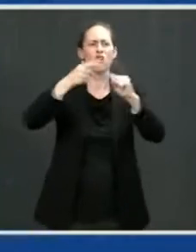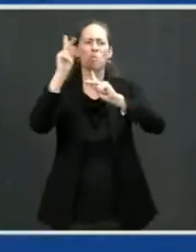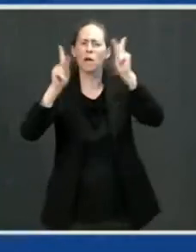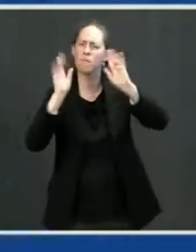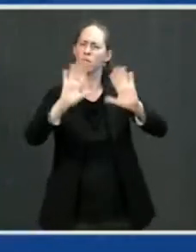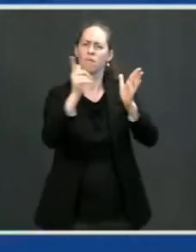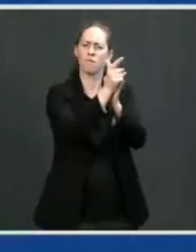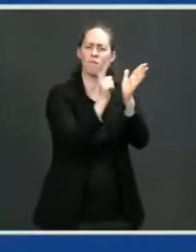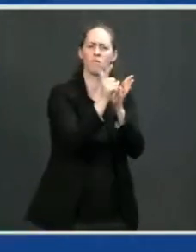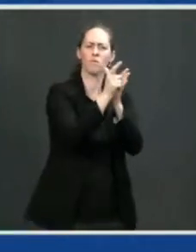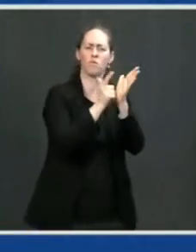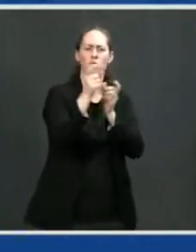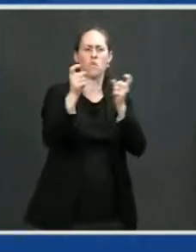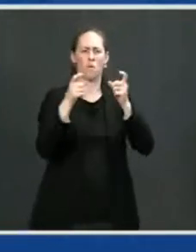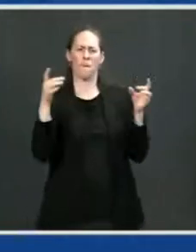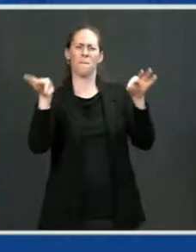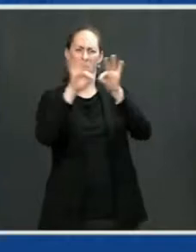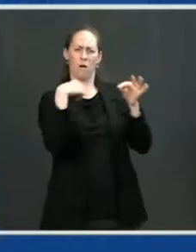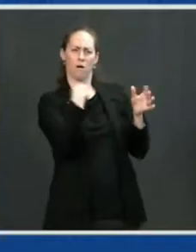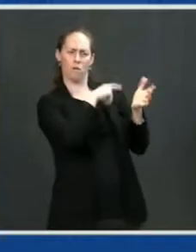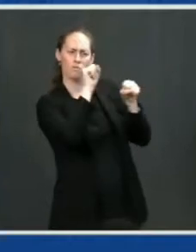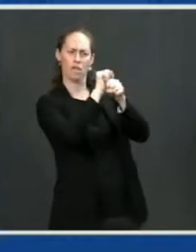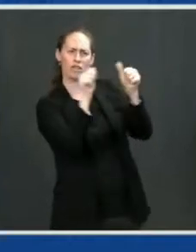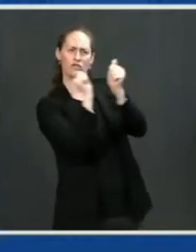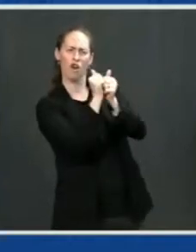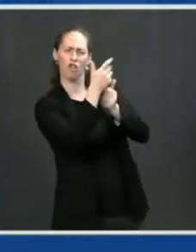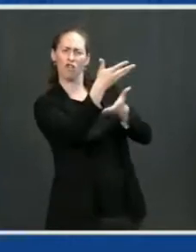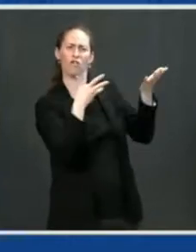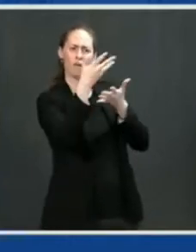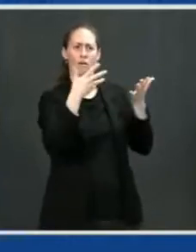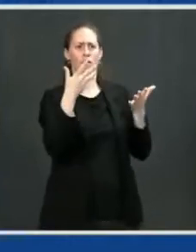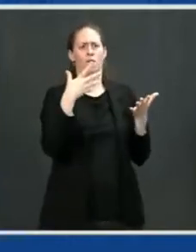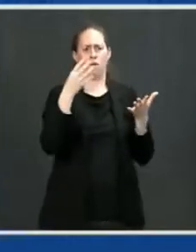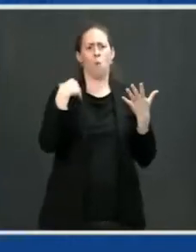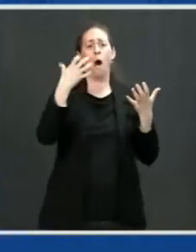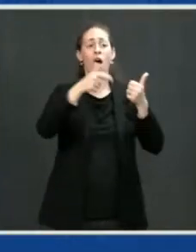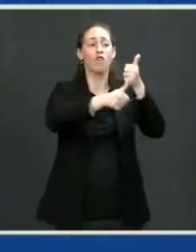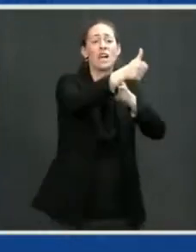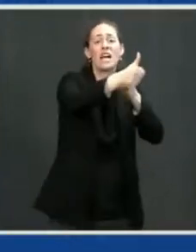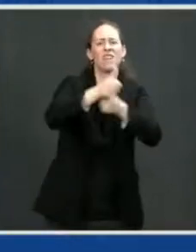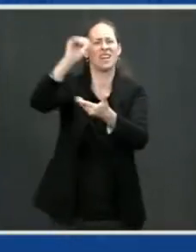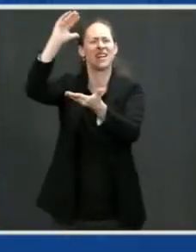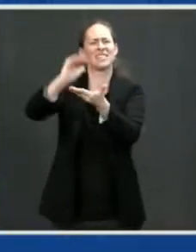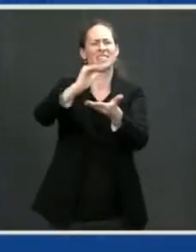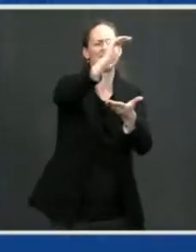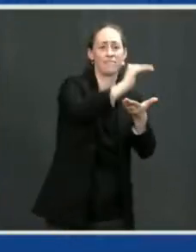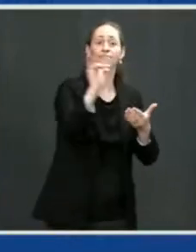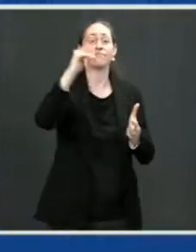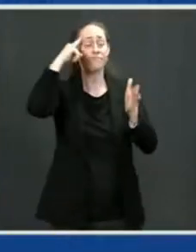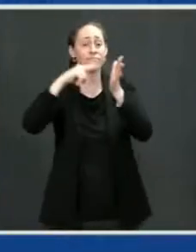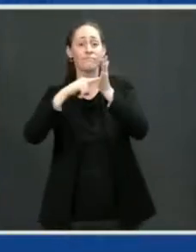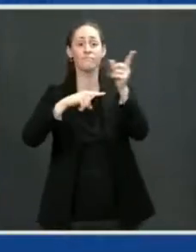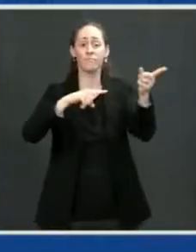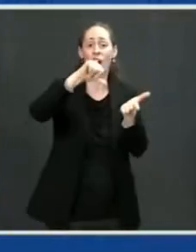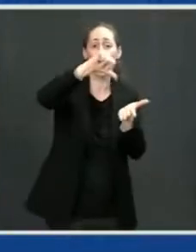together, including reining in nuclear threats from Iran and North Korea, ending this pandemic globally, and